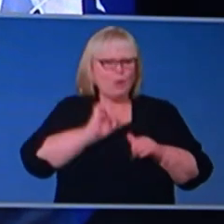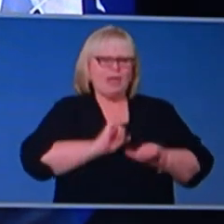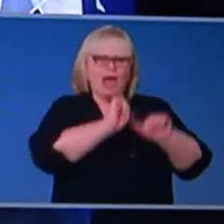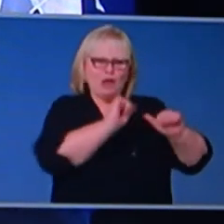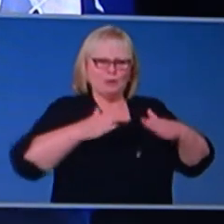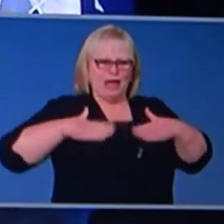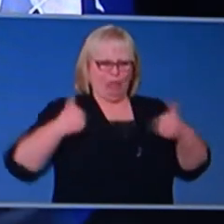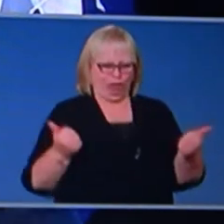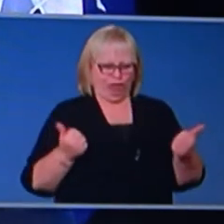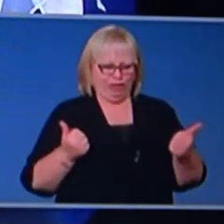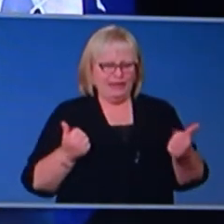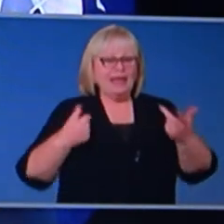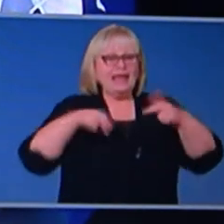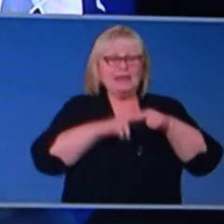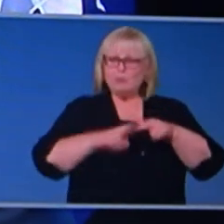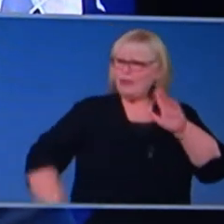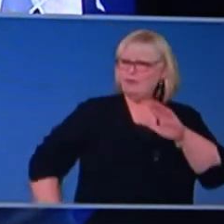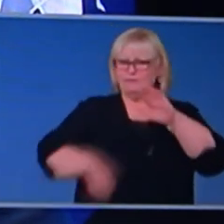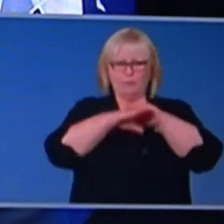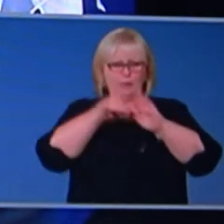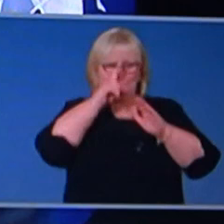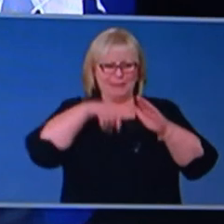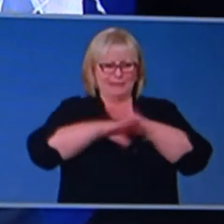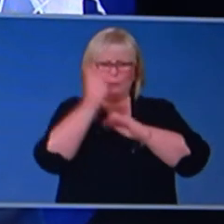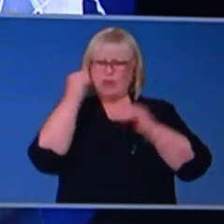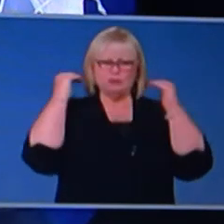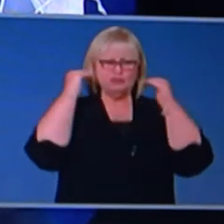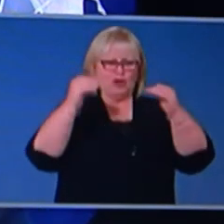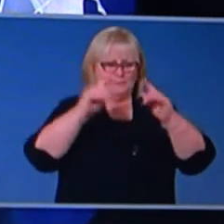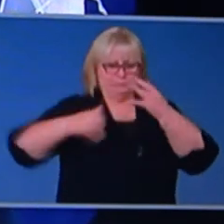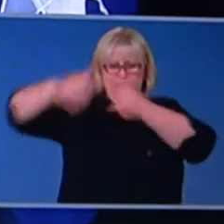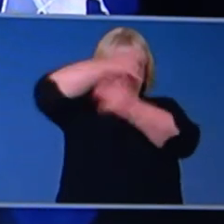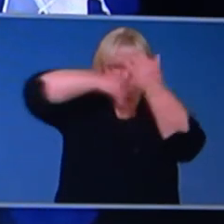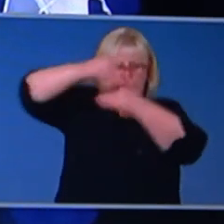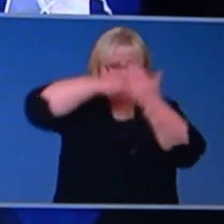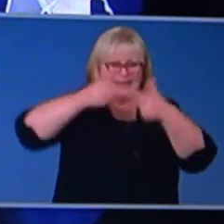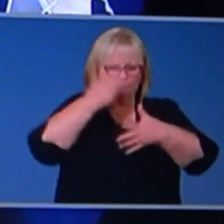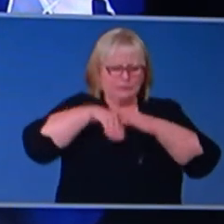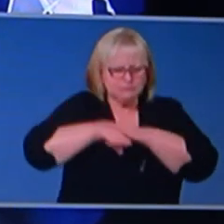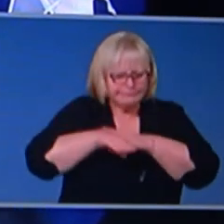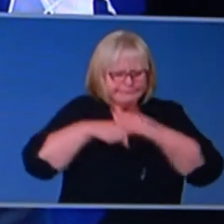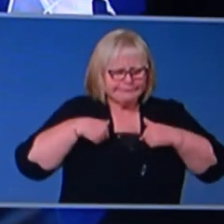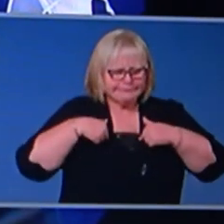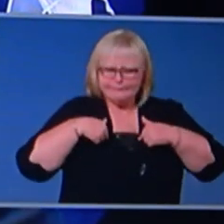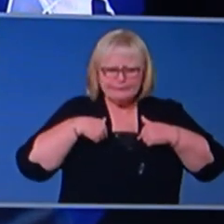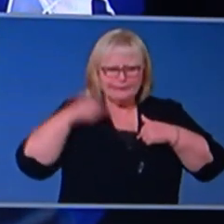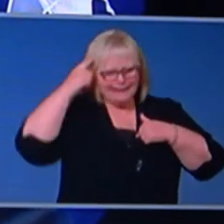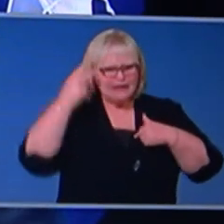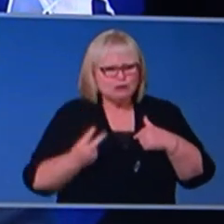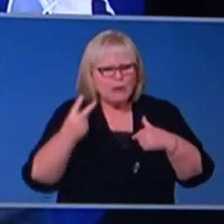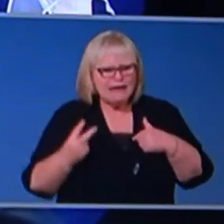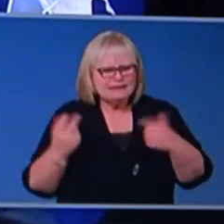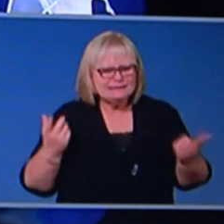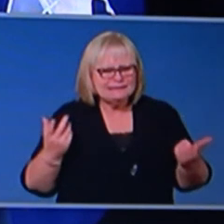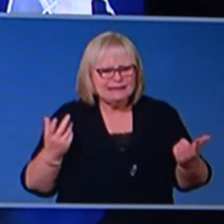People walking into a crowded room, and Brendan may want to comment on this, will be putting themselves at risk. I mean, you wouldn't